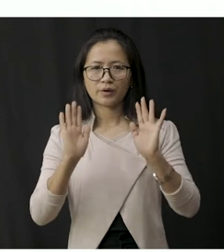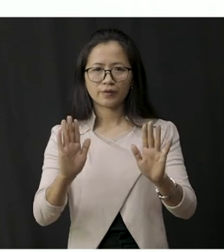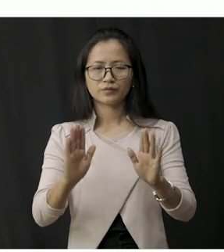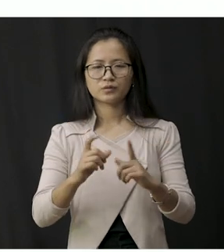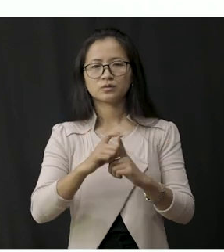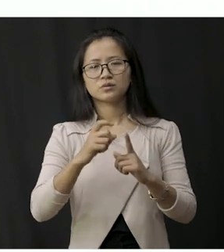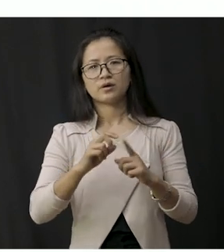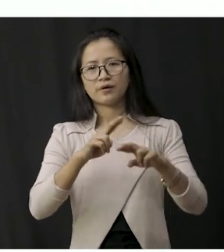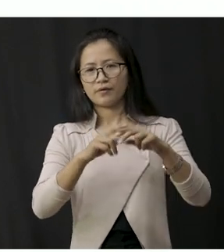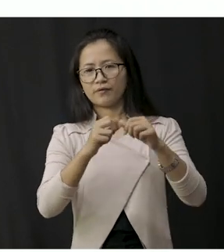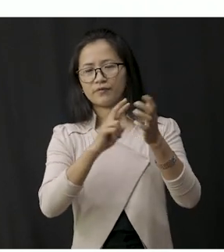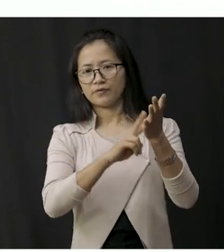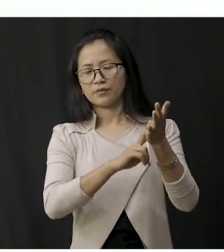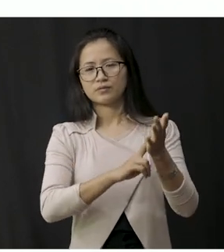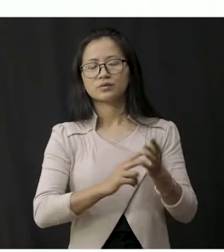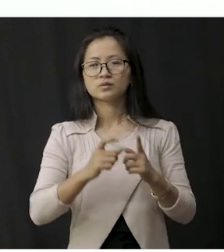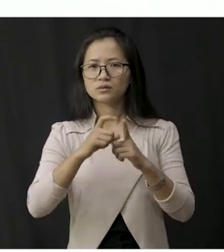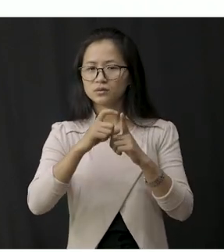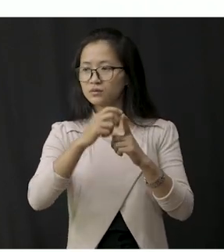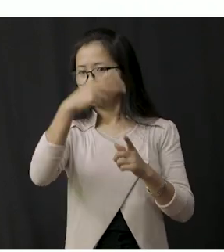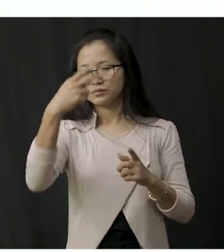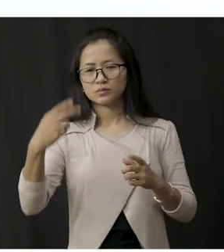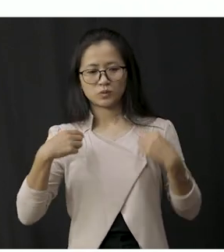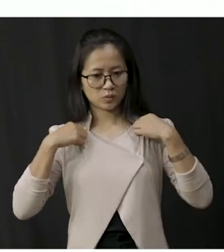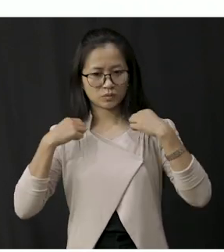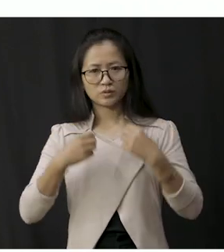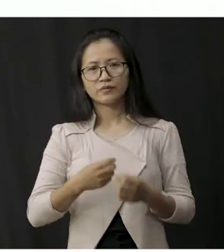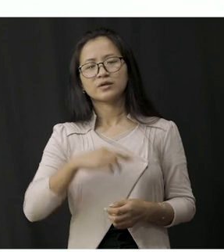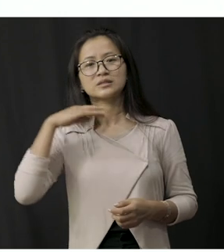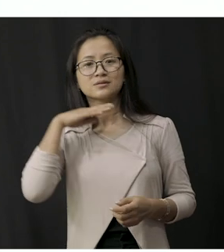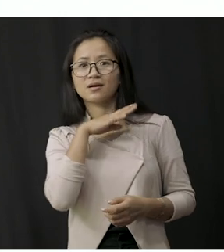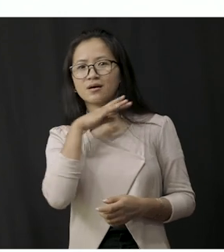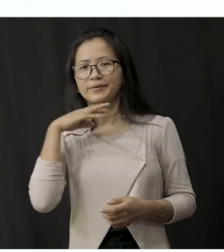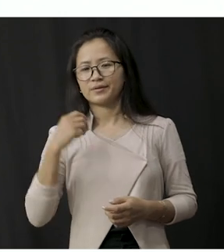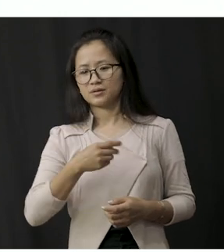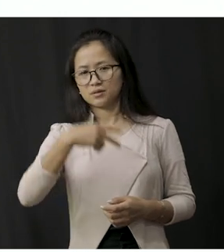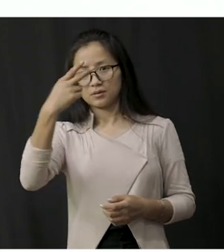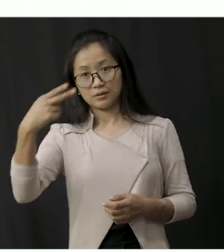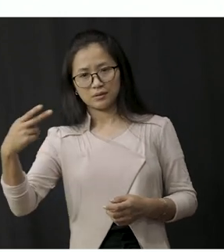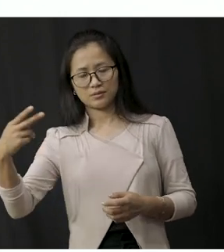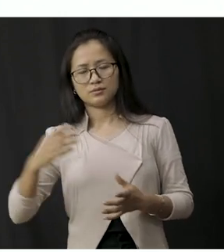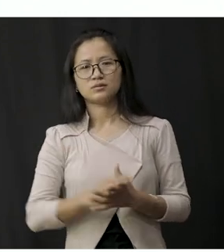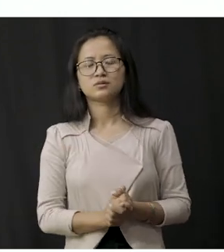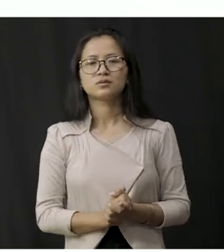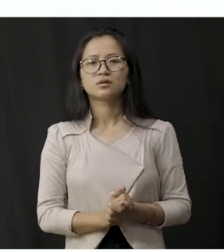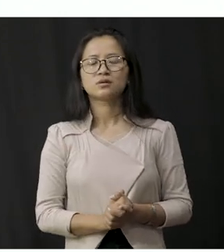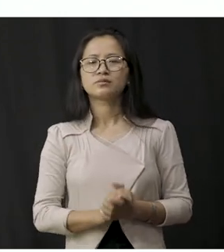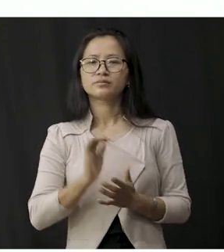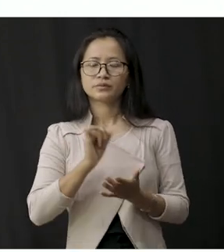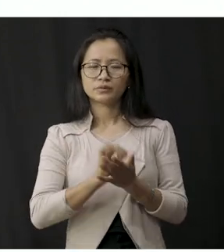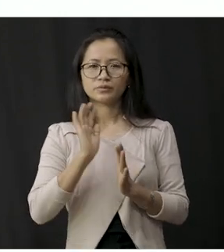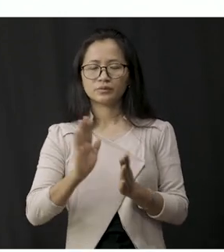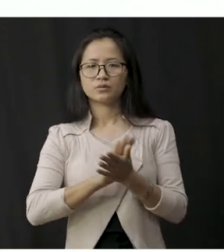your favorite clothes and you have to color it using your favorite color so that will be